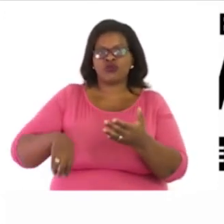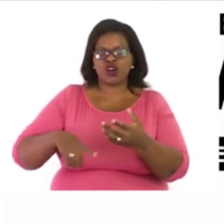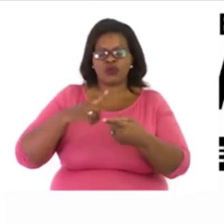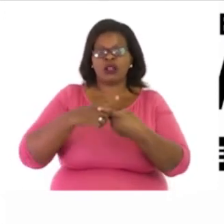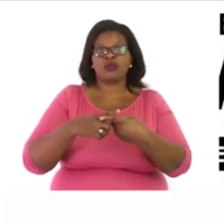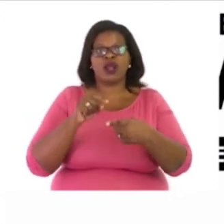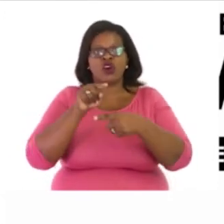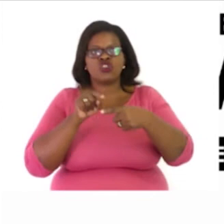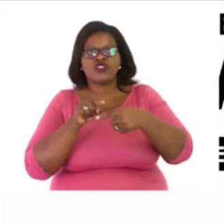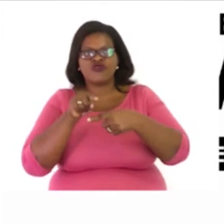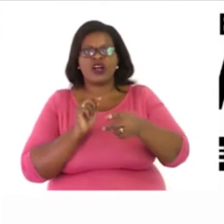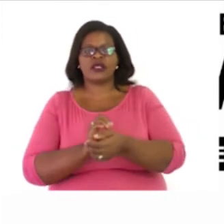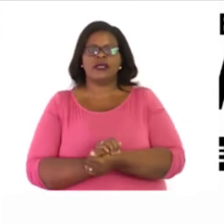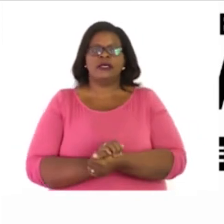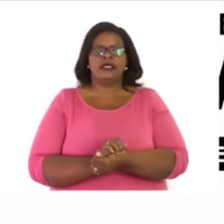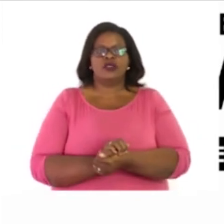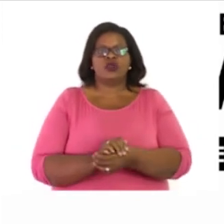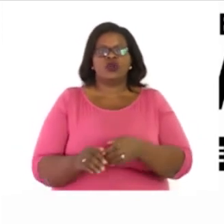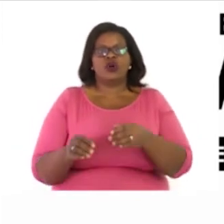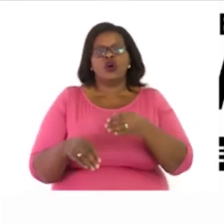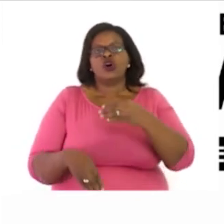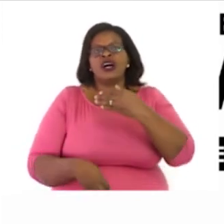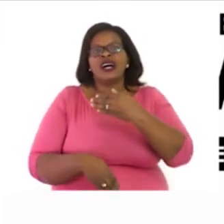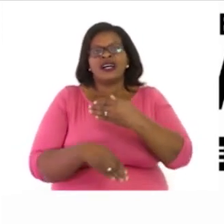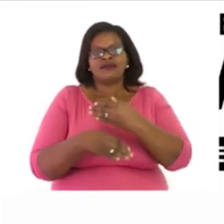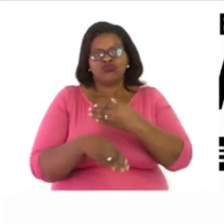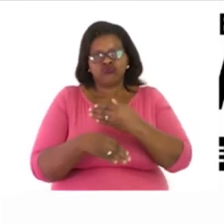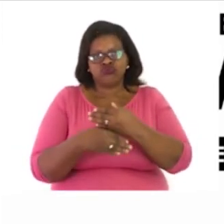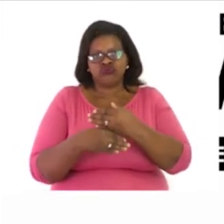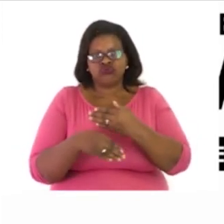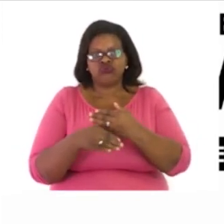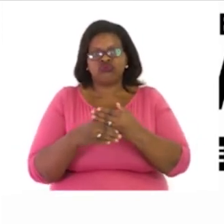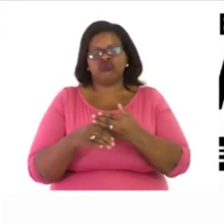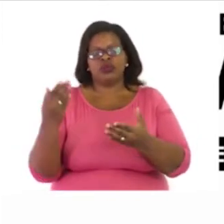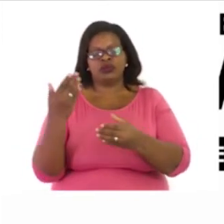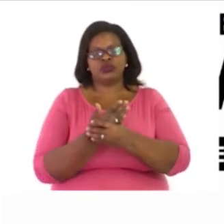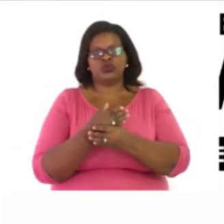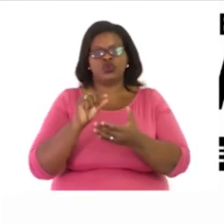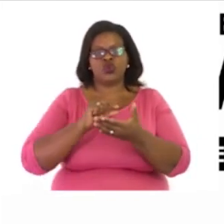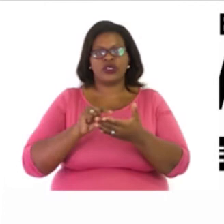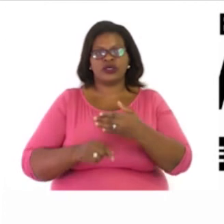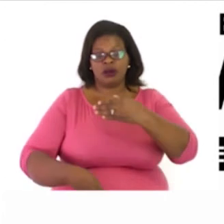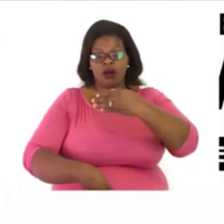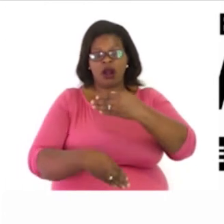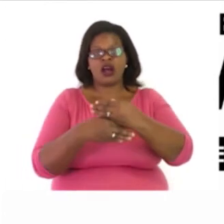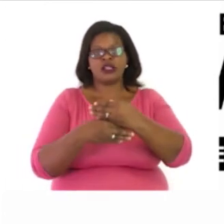let's have a look at addition terminologies. Add, altogether,